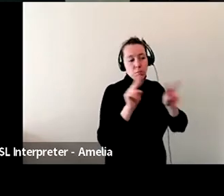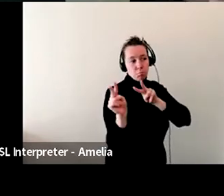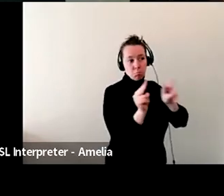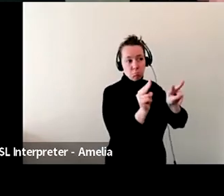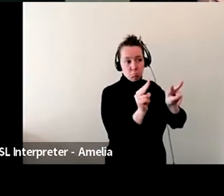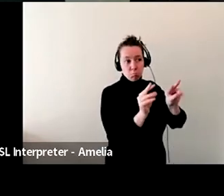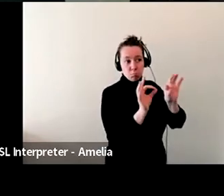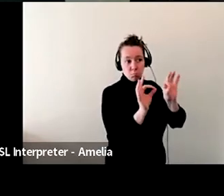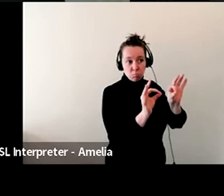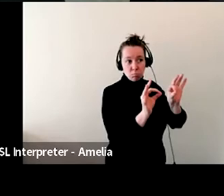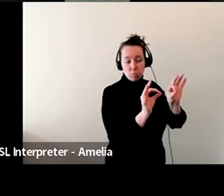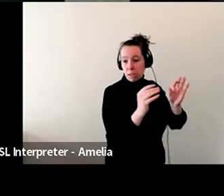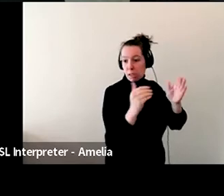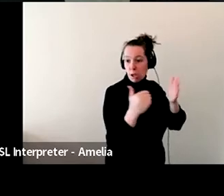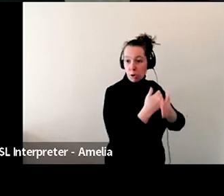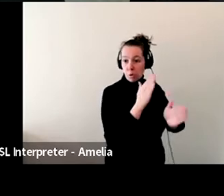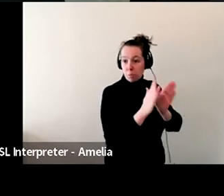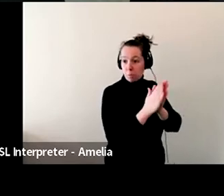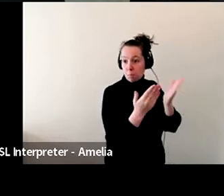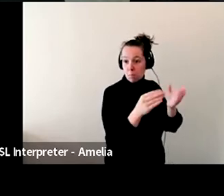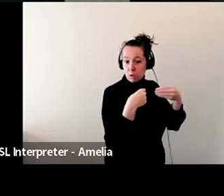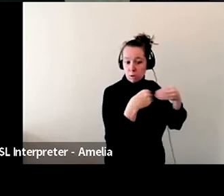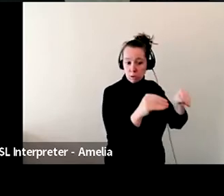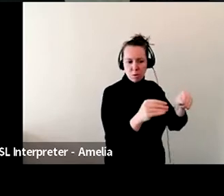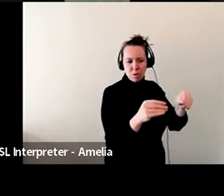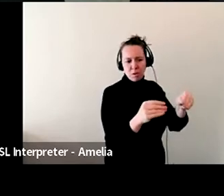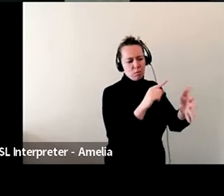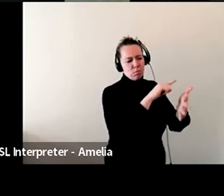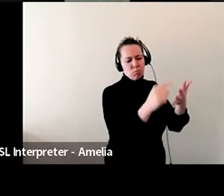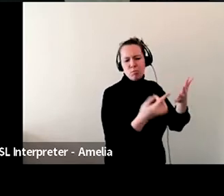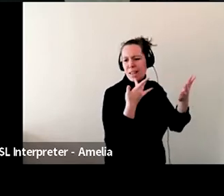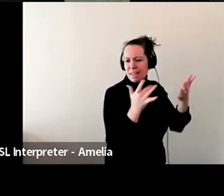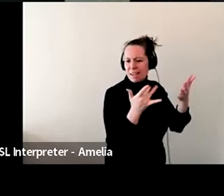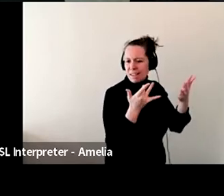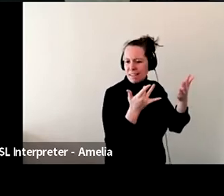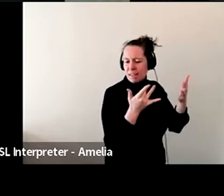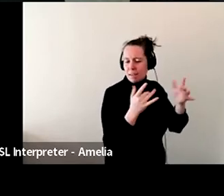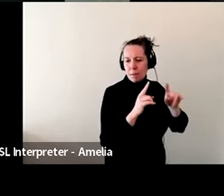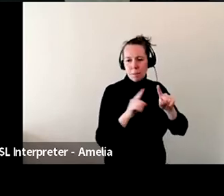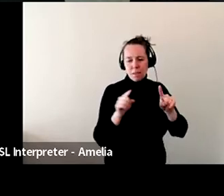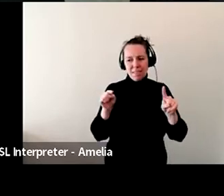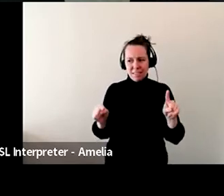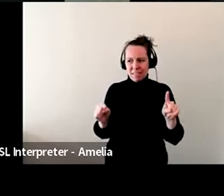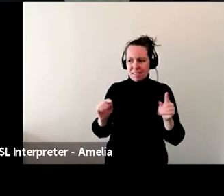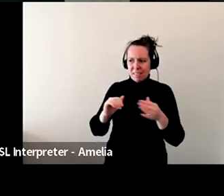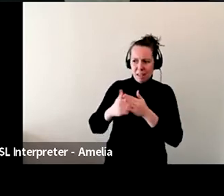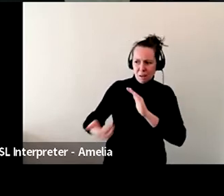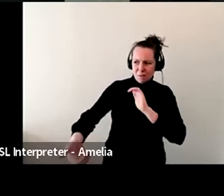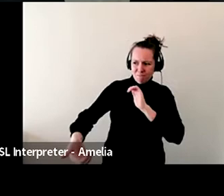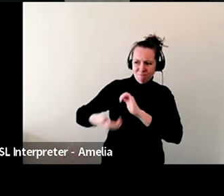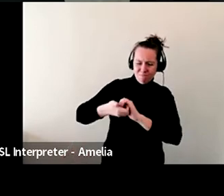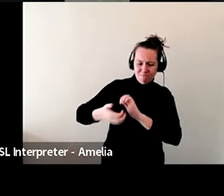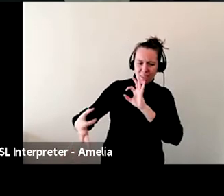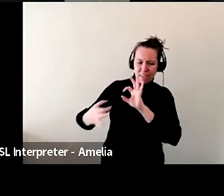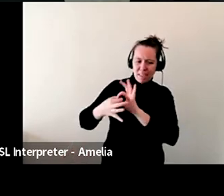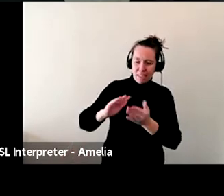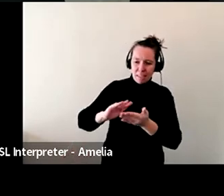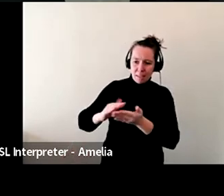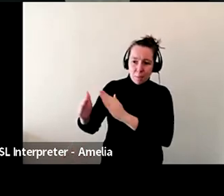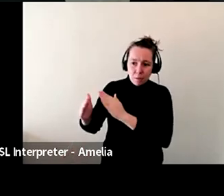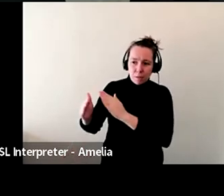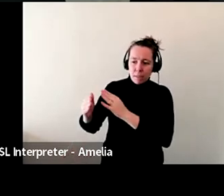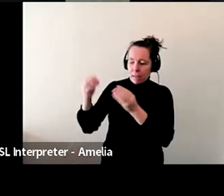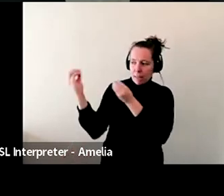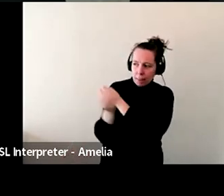years, decades. Um, we were lucky that way, but that was still a bit of a challenge of just getting, getting you out there